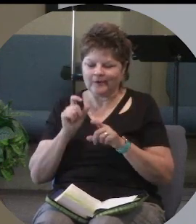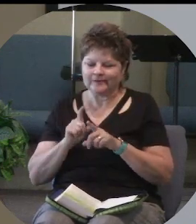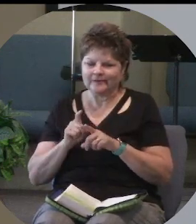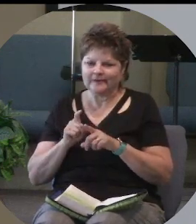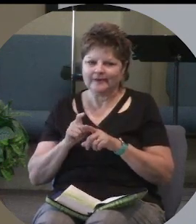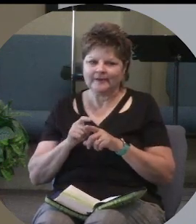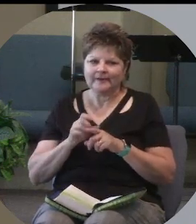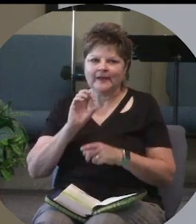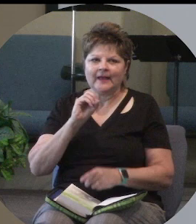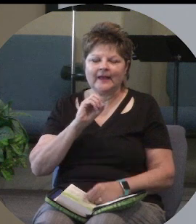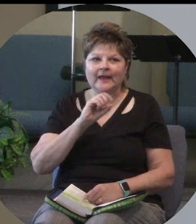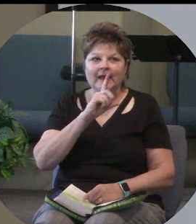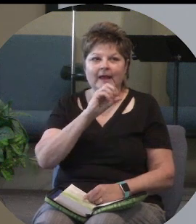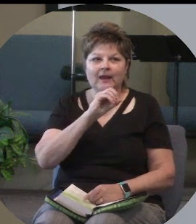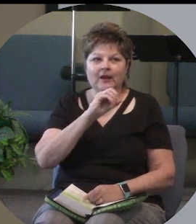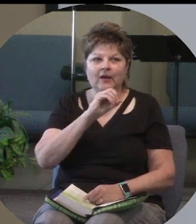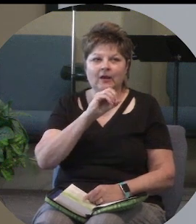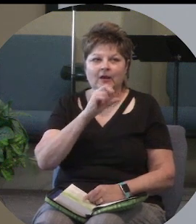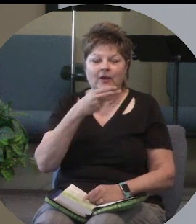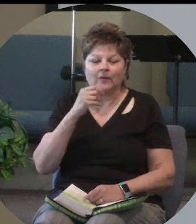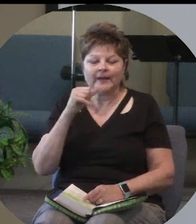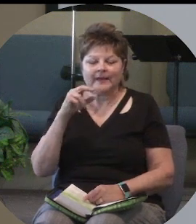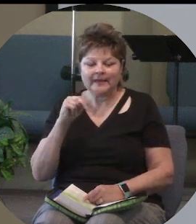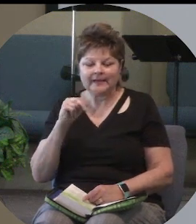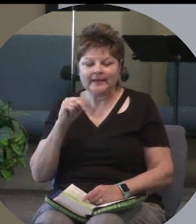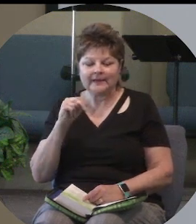Elohim Mekese Lama